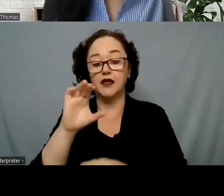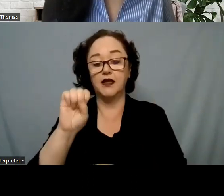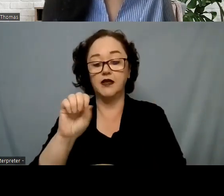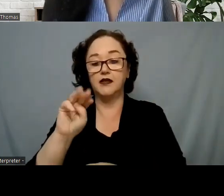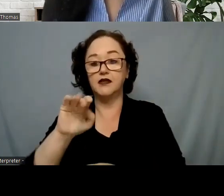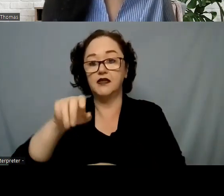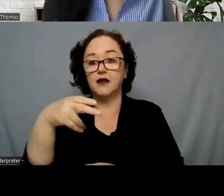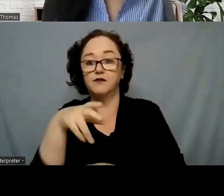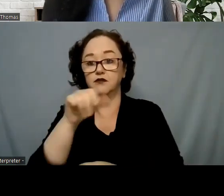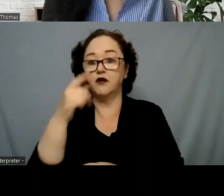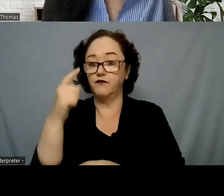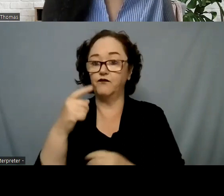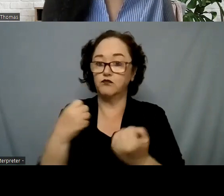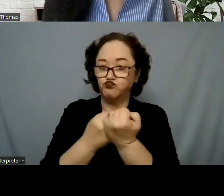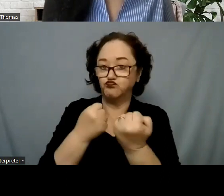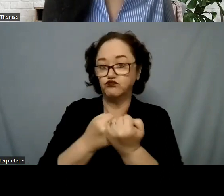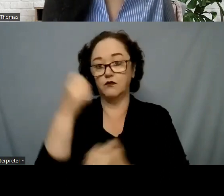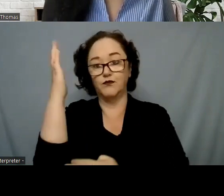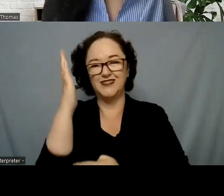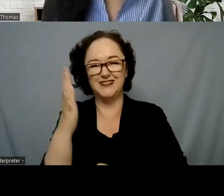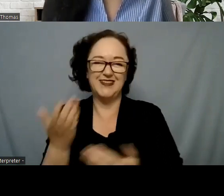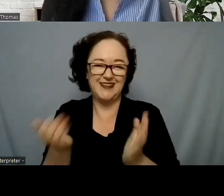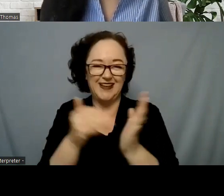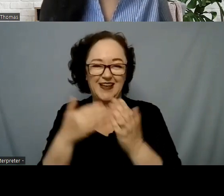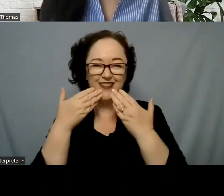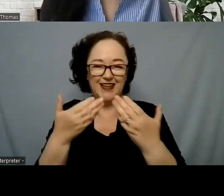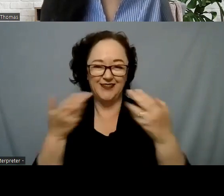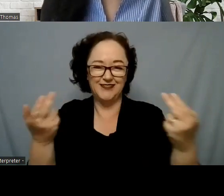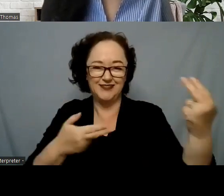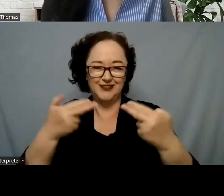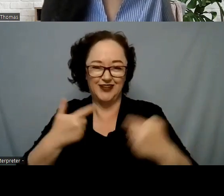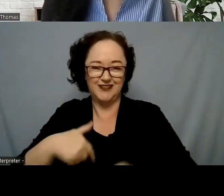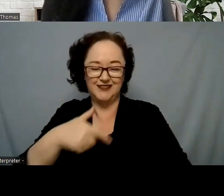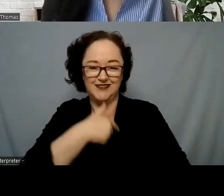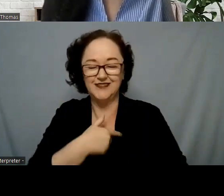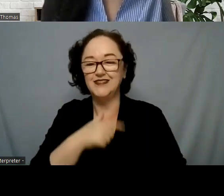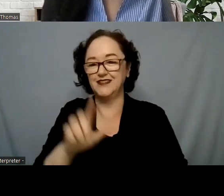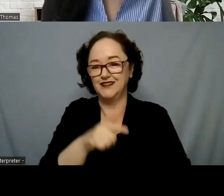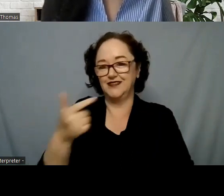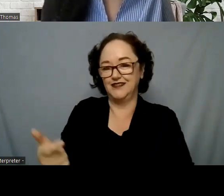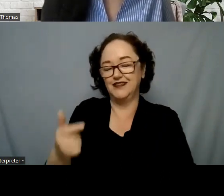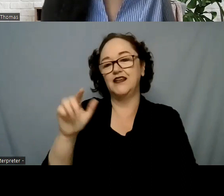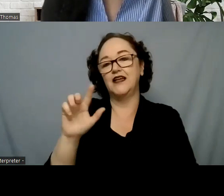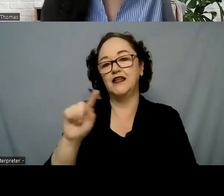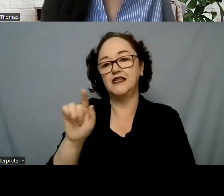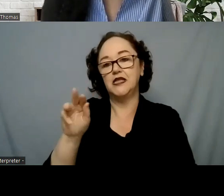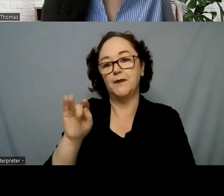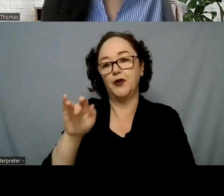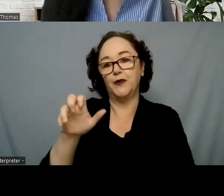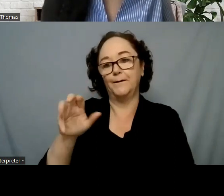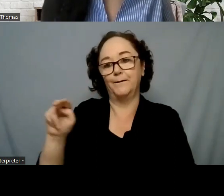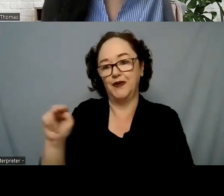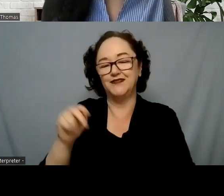presentation, and thank you again for joining us. I will now turn this over to Jackie Zimmerman, Public Education Associate from Mental Health America.